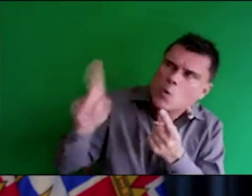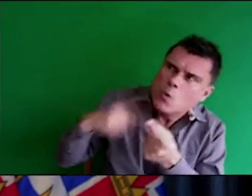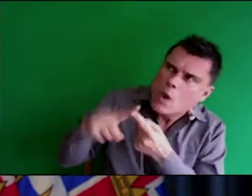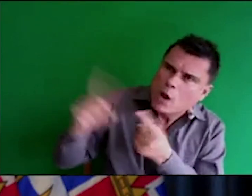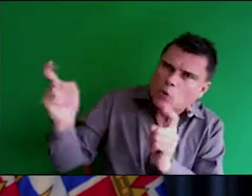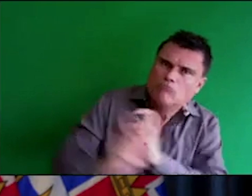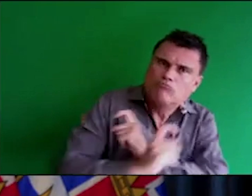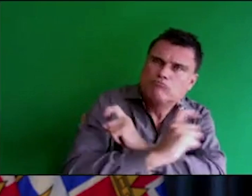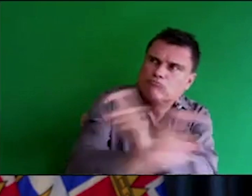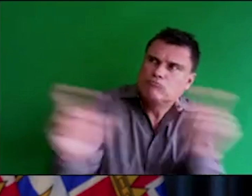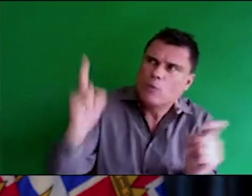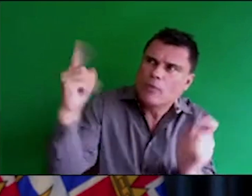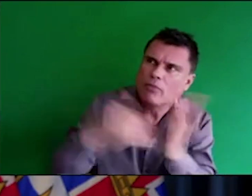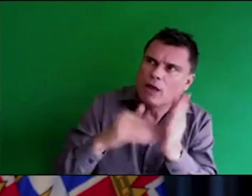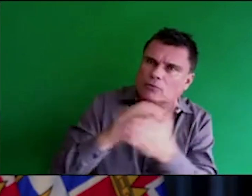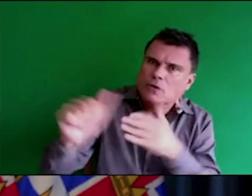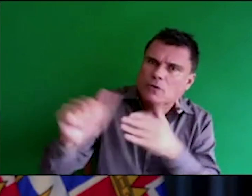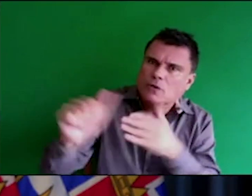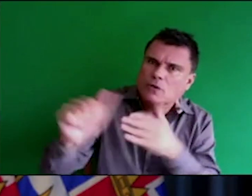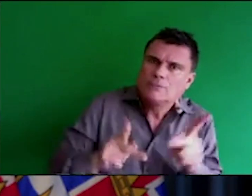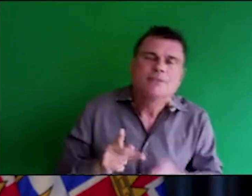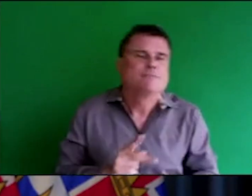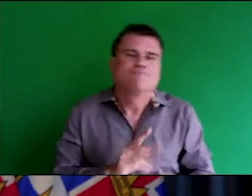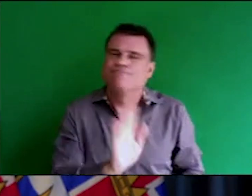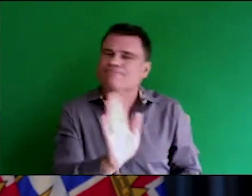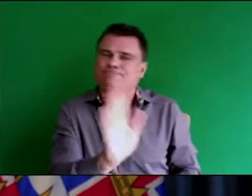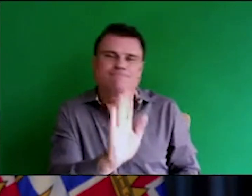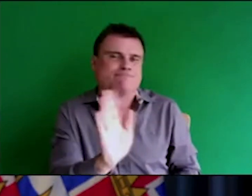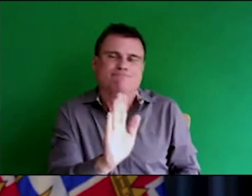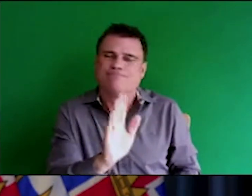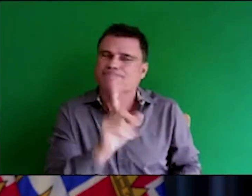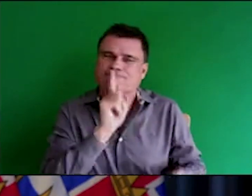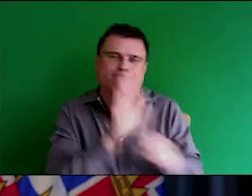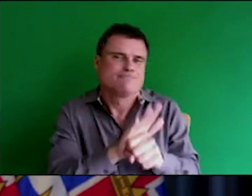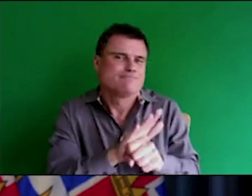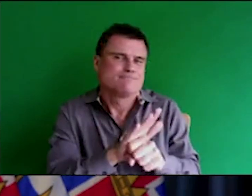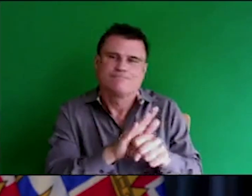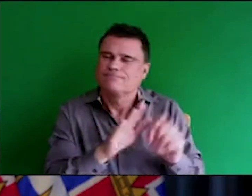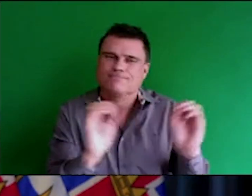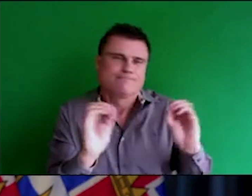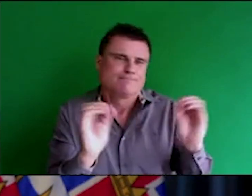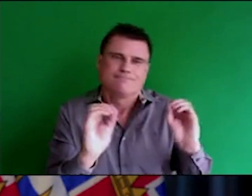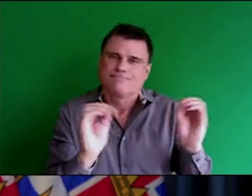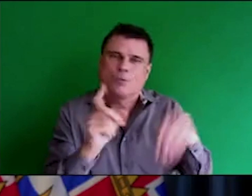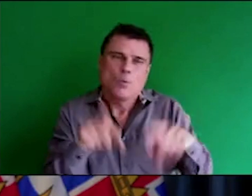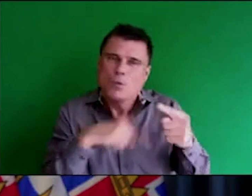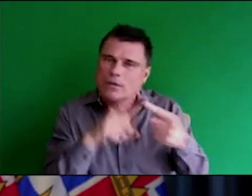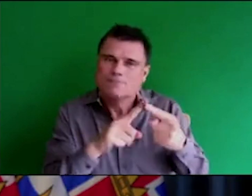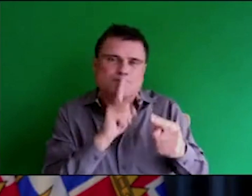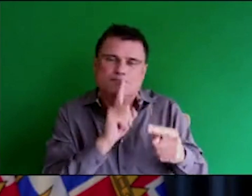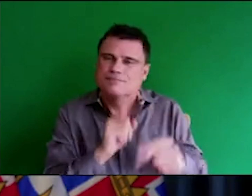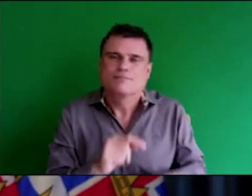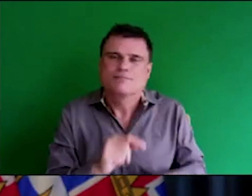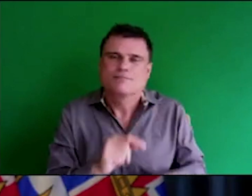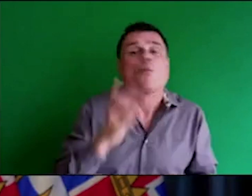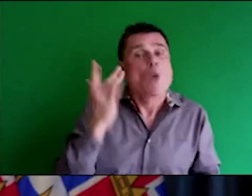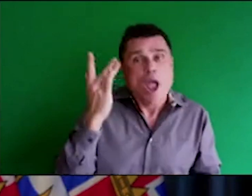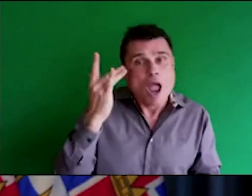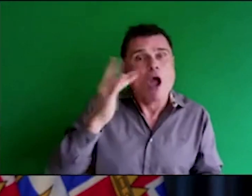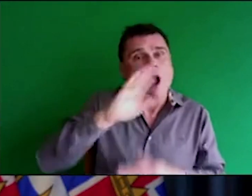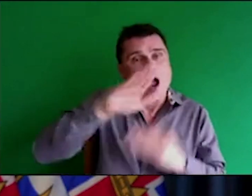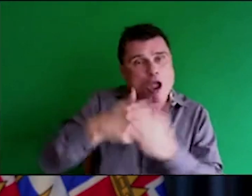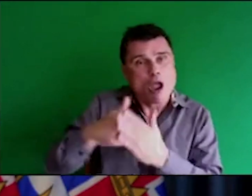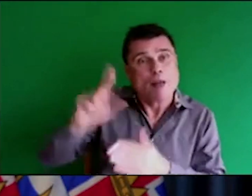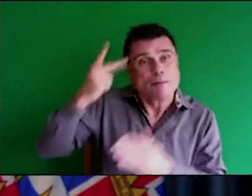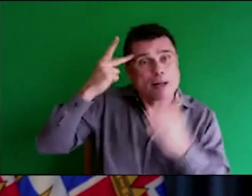don't know what restrictions we'll have in terms of getting the legislature back into place. I have been advised by finance officials that once the dollars